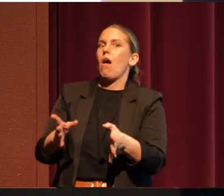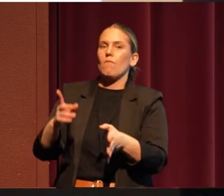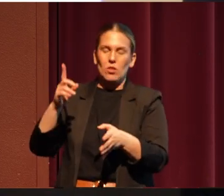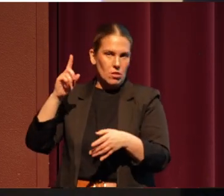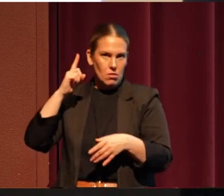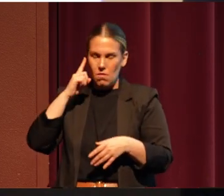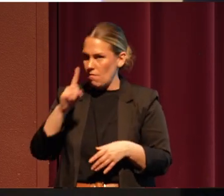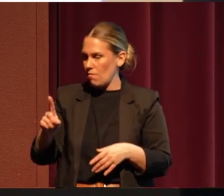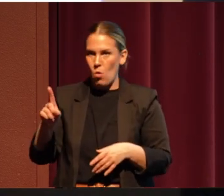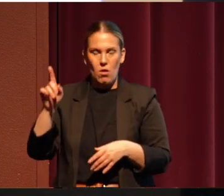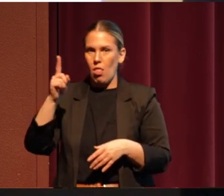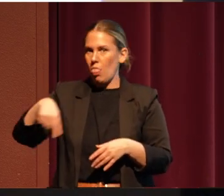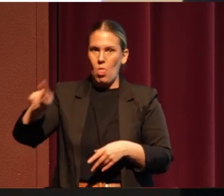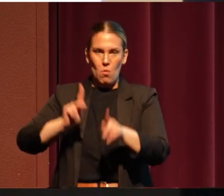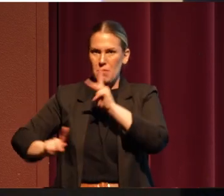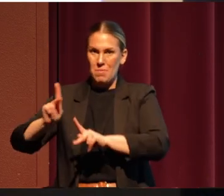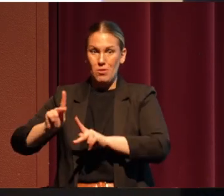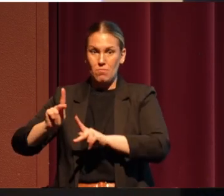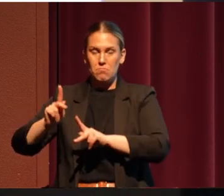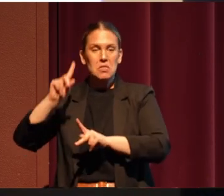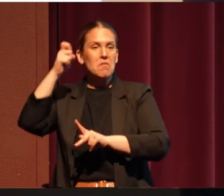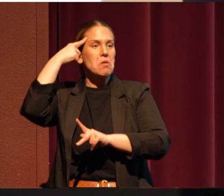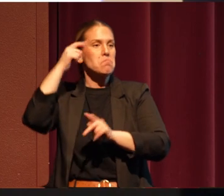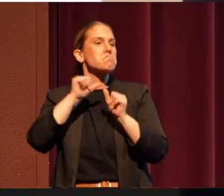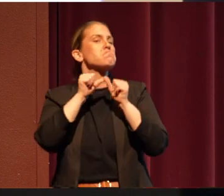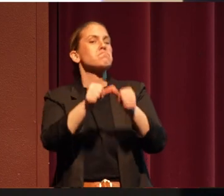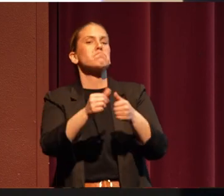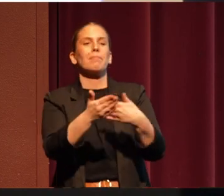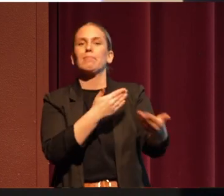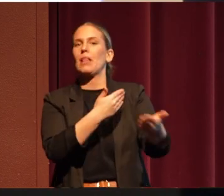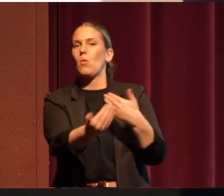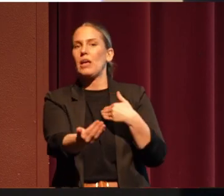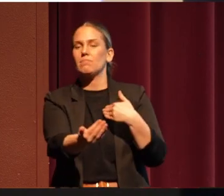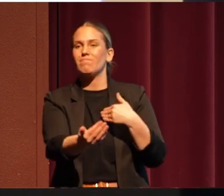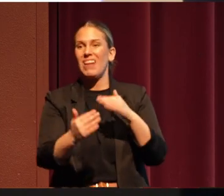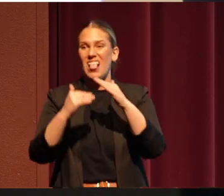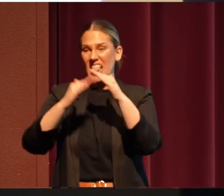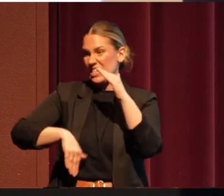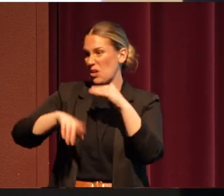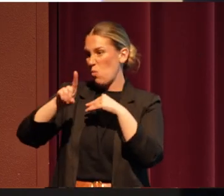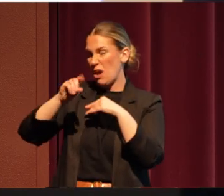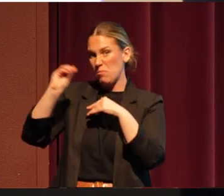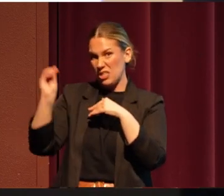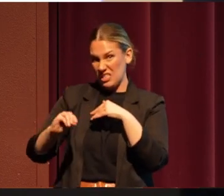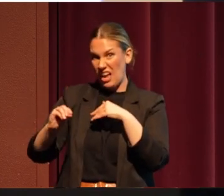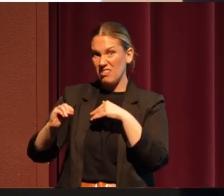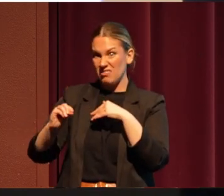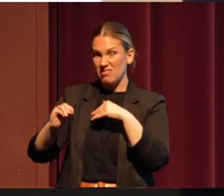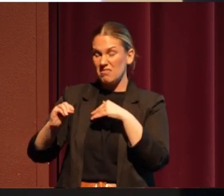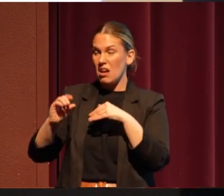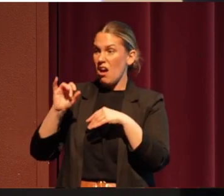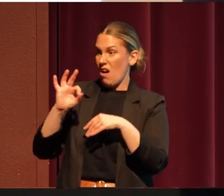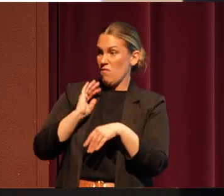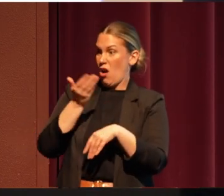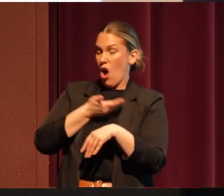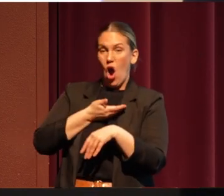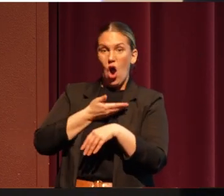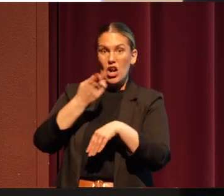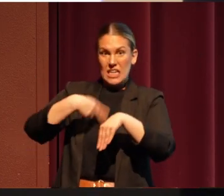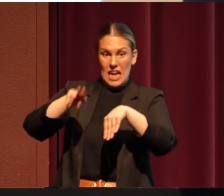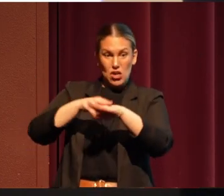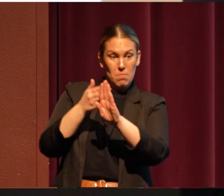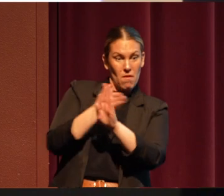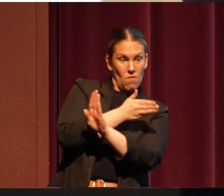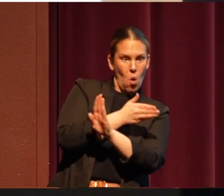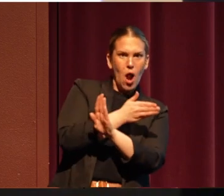to do it anyways. Pre-termination, less than 1% of our population lived below the poverty line. That was a